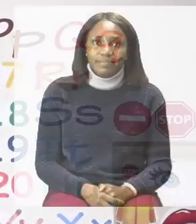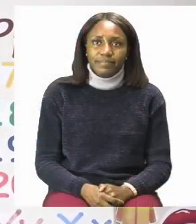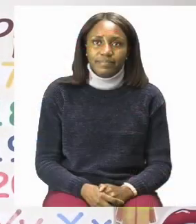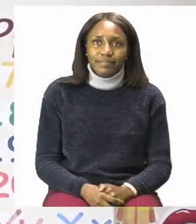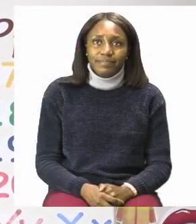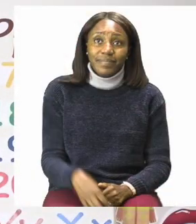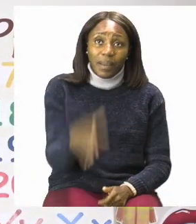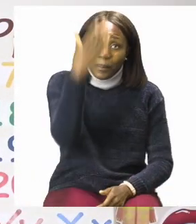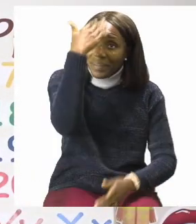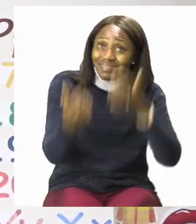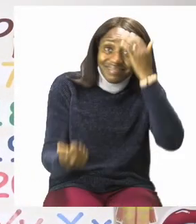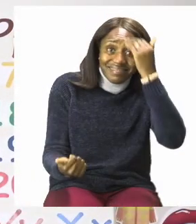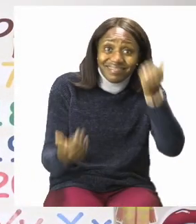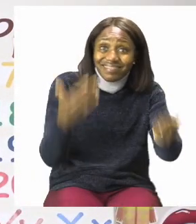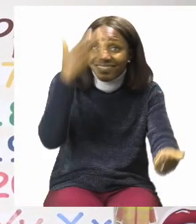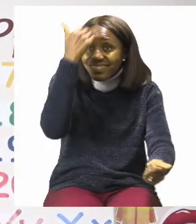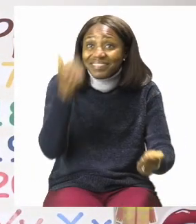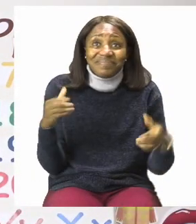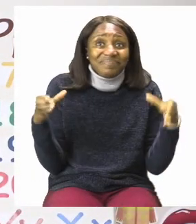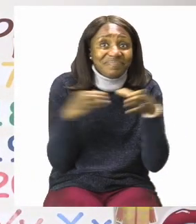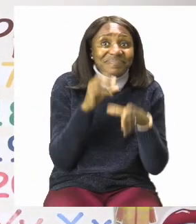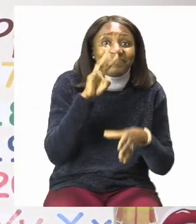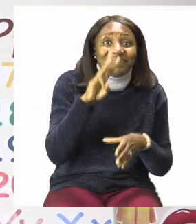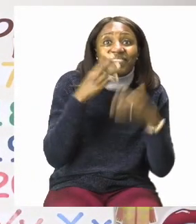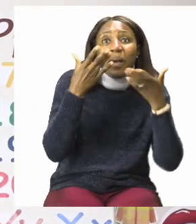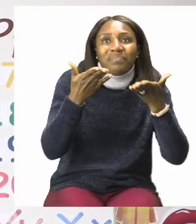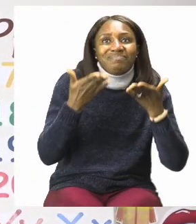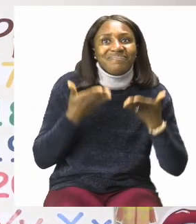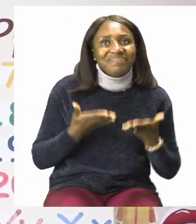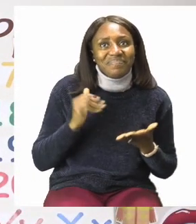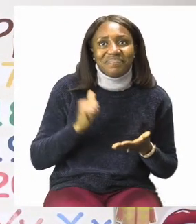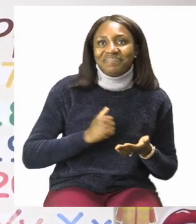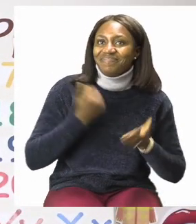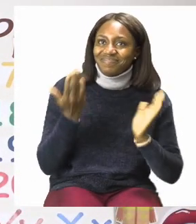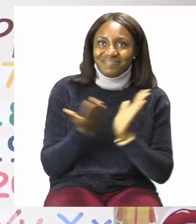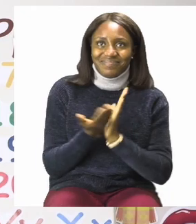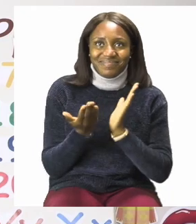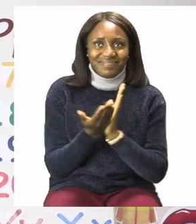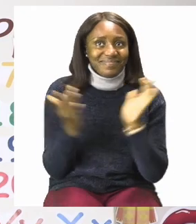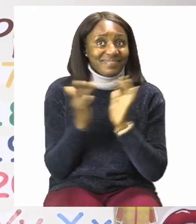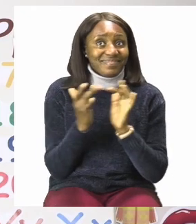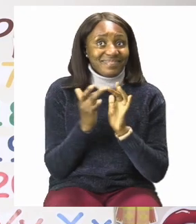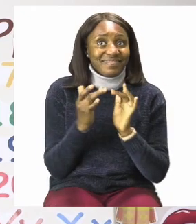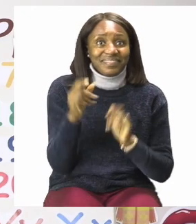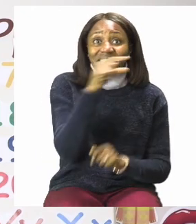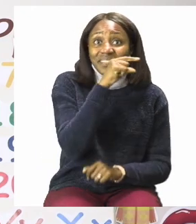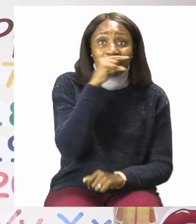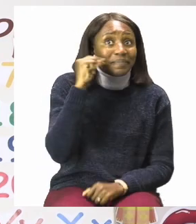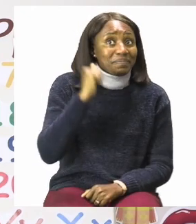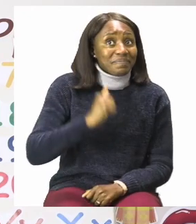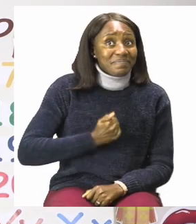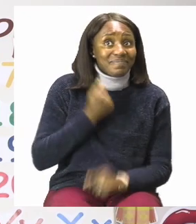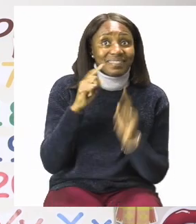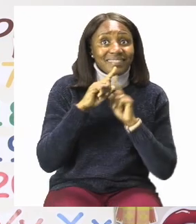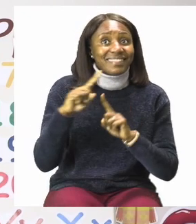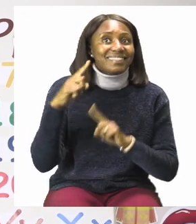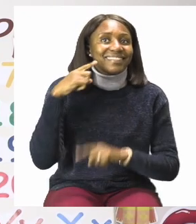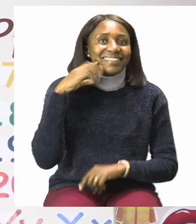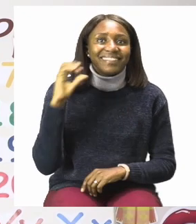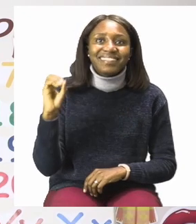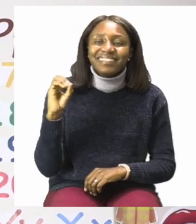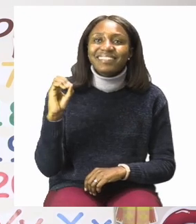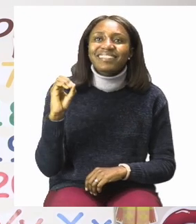Hello grade 3's and welcome to MyZone Online School. My name is Teacher